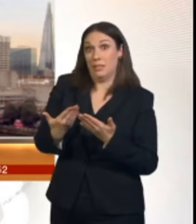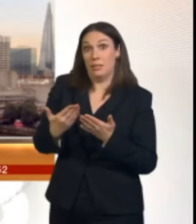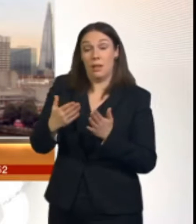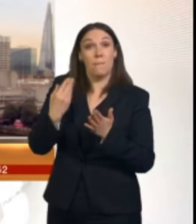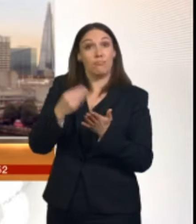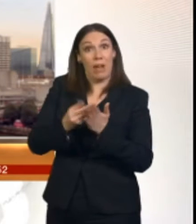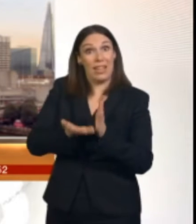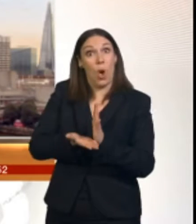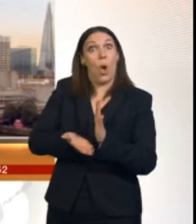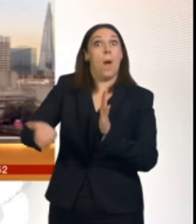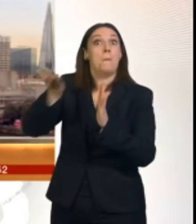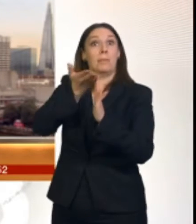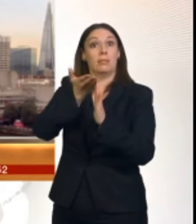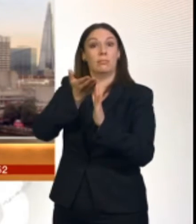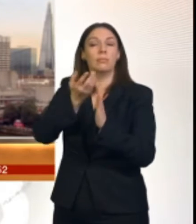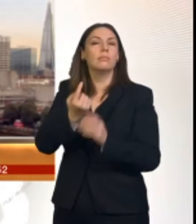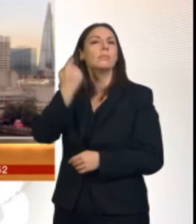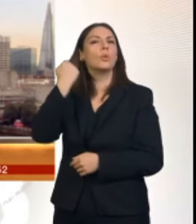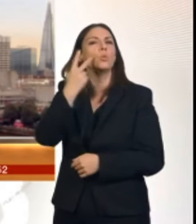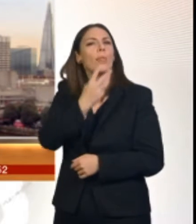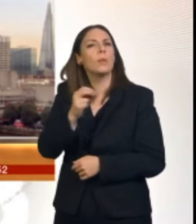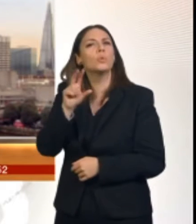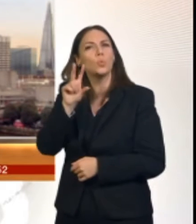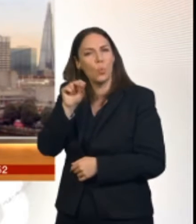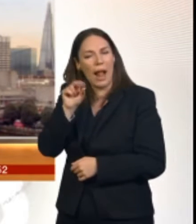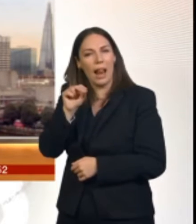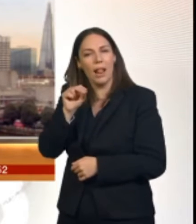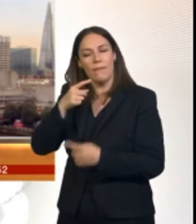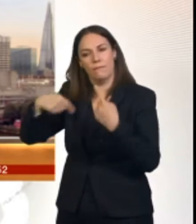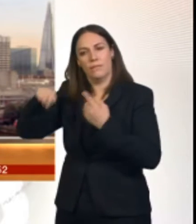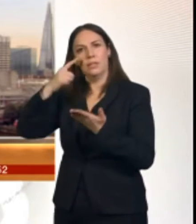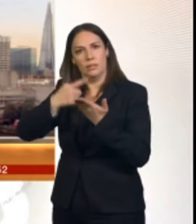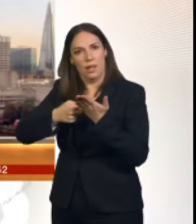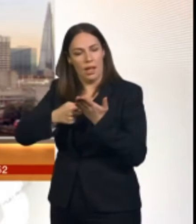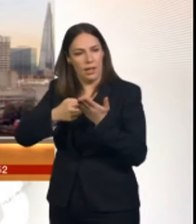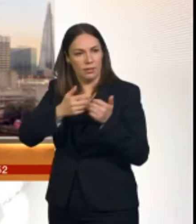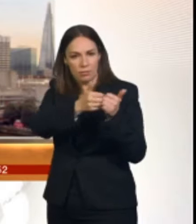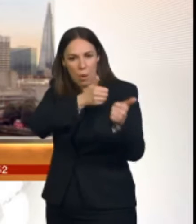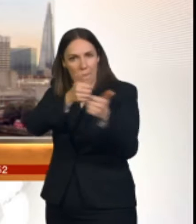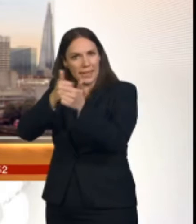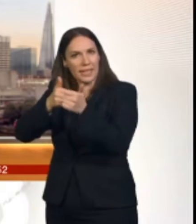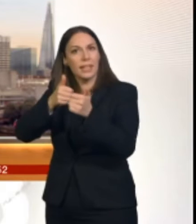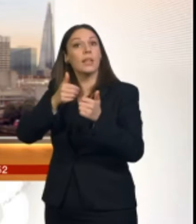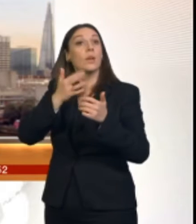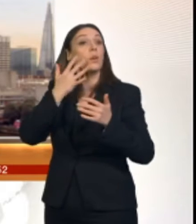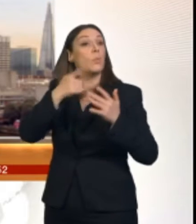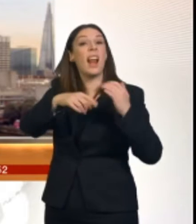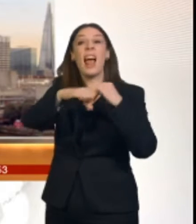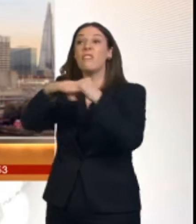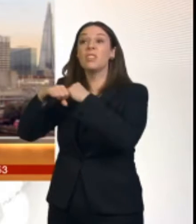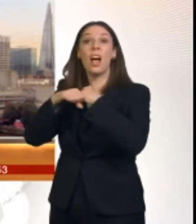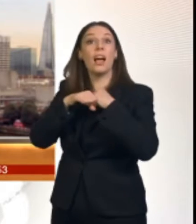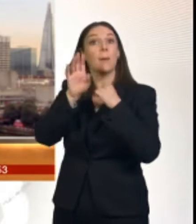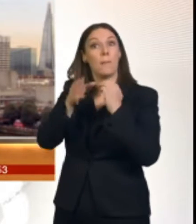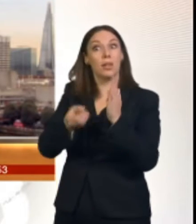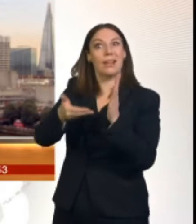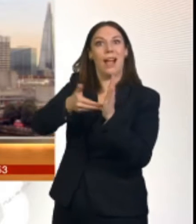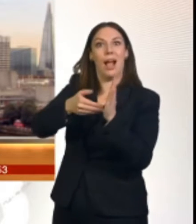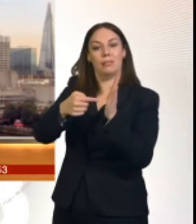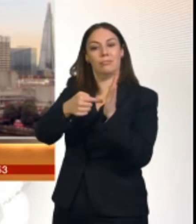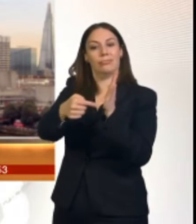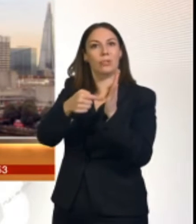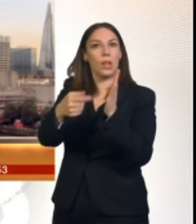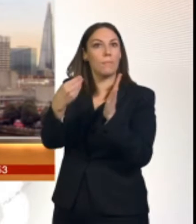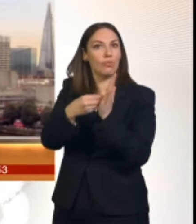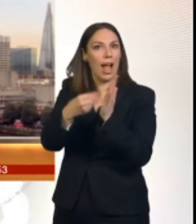place back then a requirement that providers needed to include pricing when they advertise their service. But what has